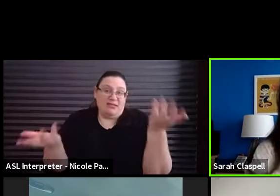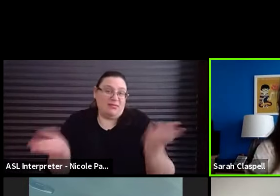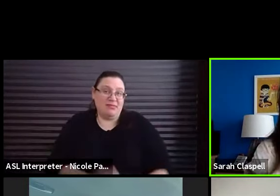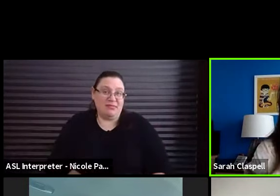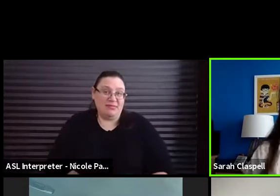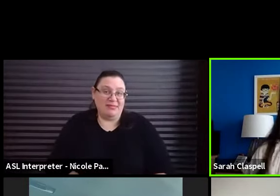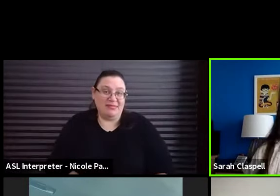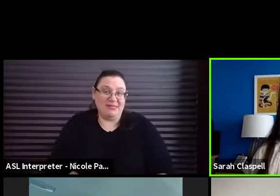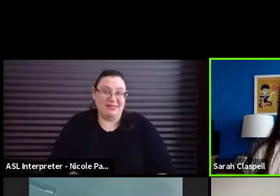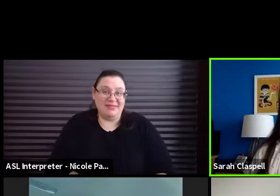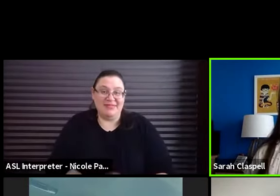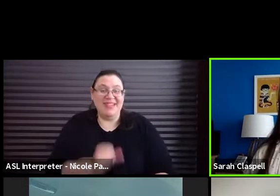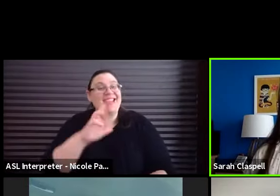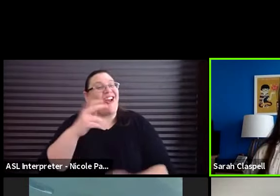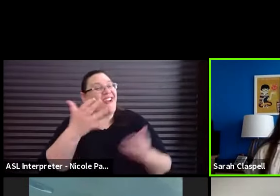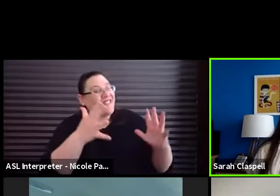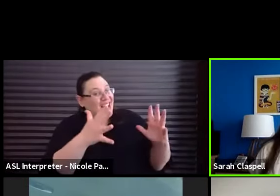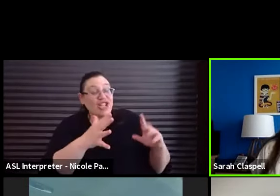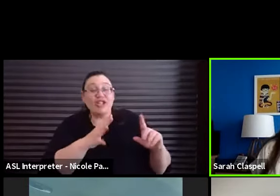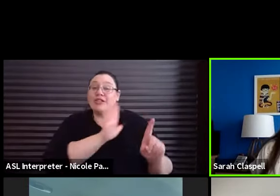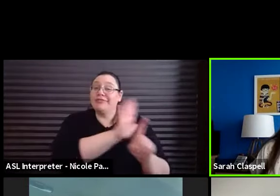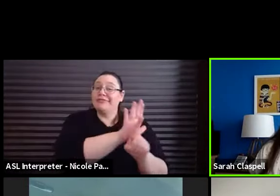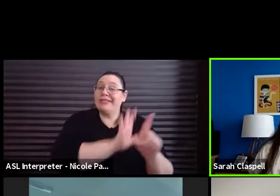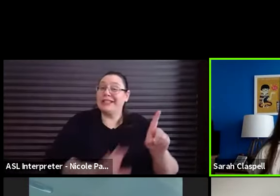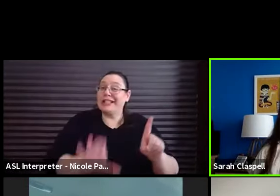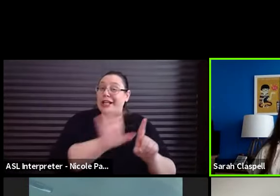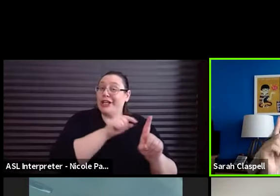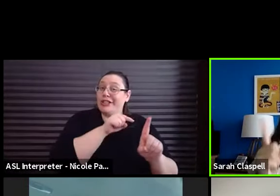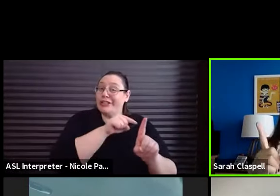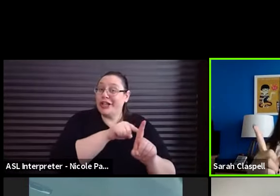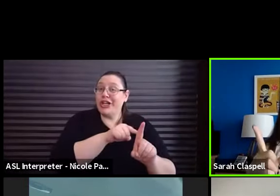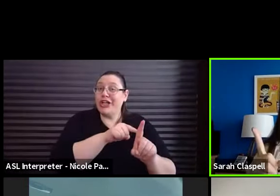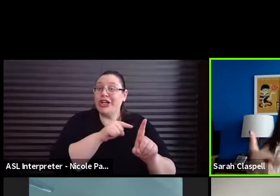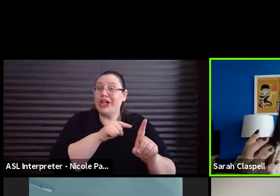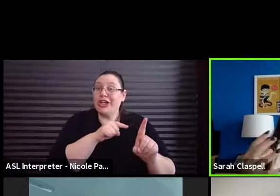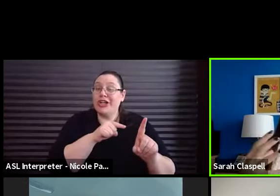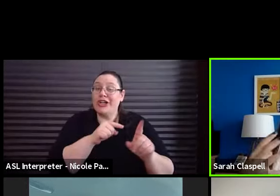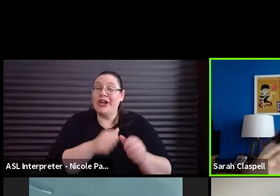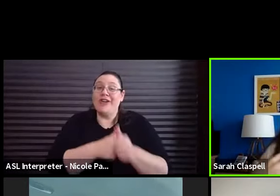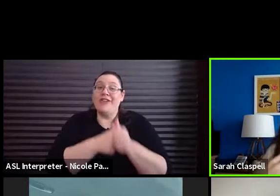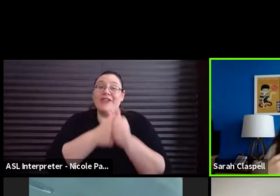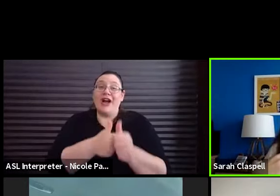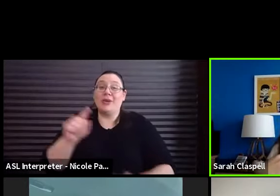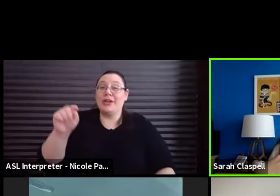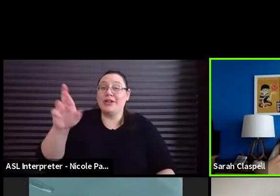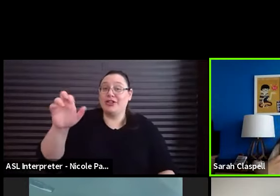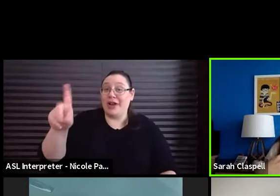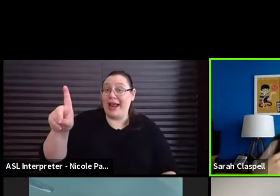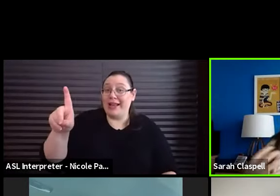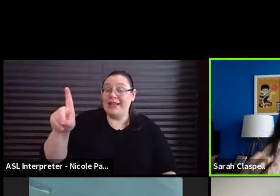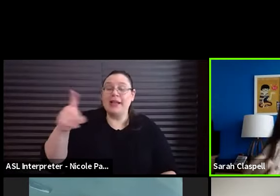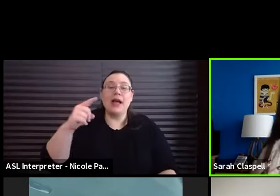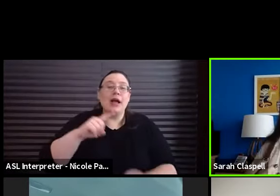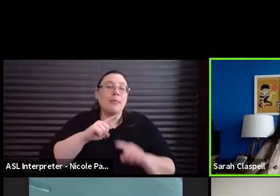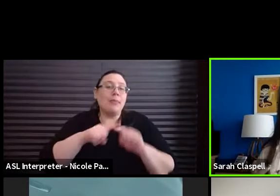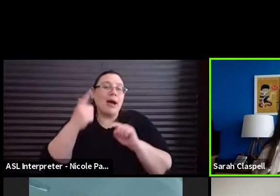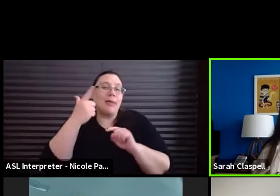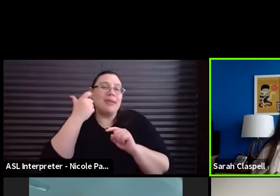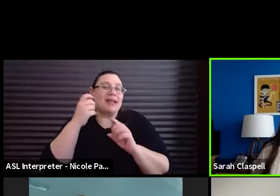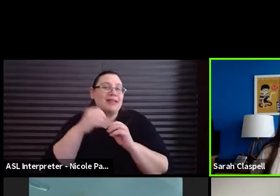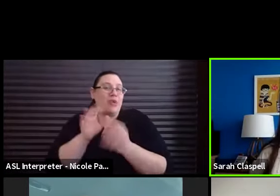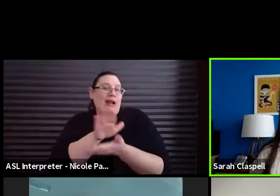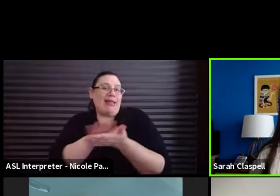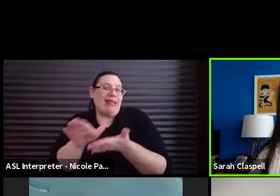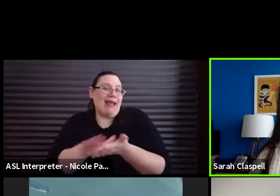Great. So Lisa's character is all about, you know, following the trend, but doing it because it's like cleansing for